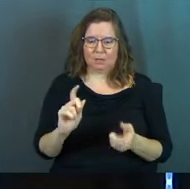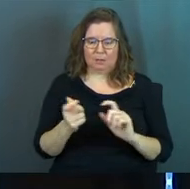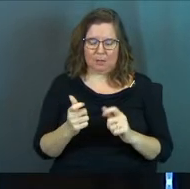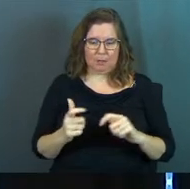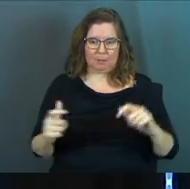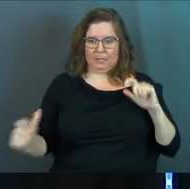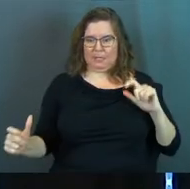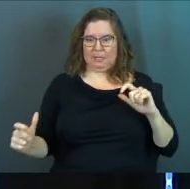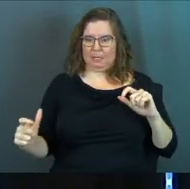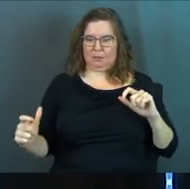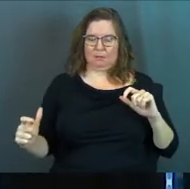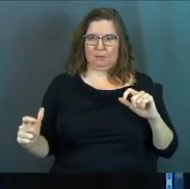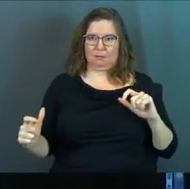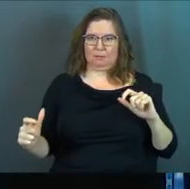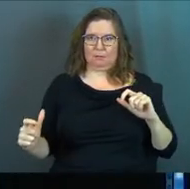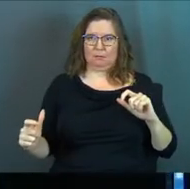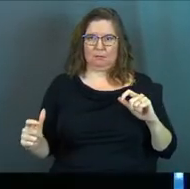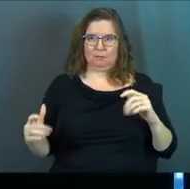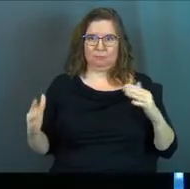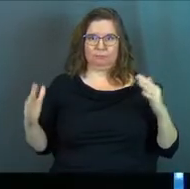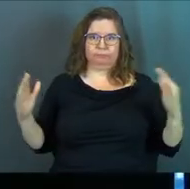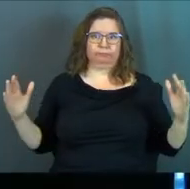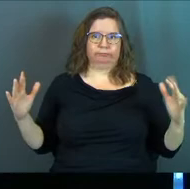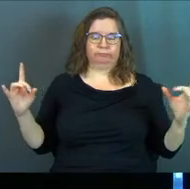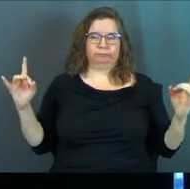made it like, you know, capital punishment basically.